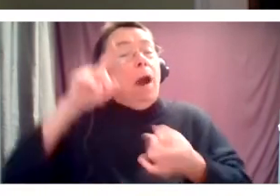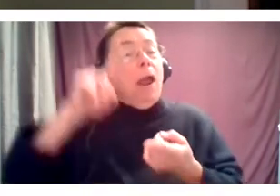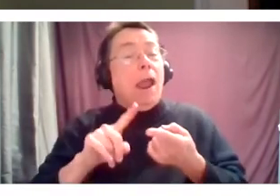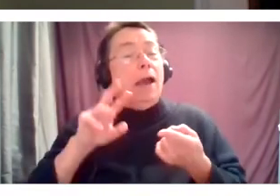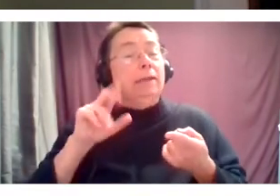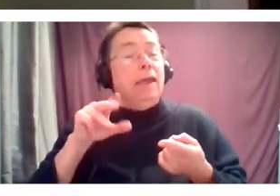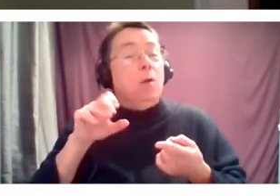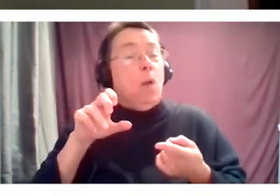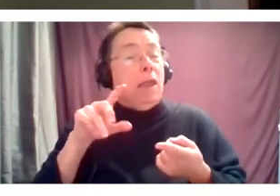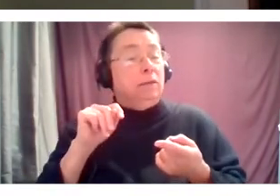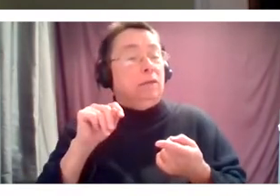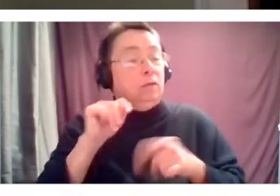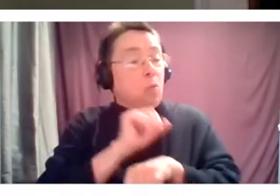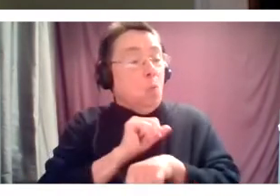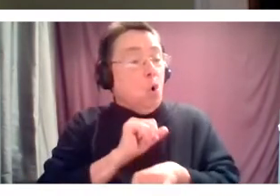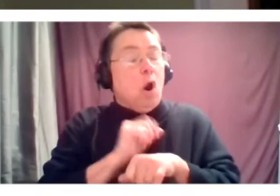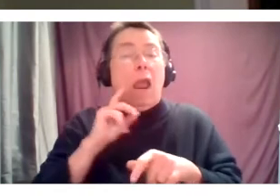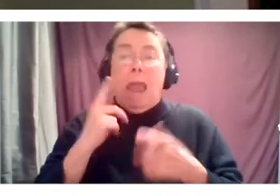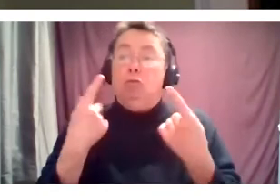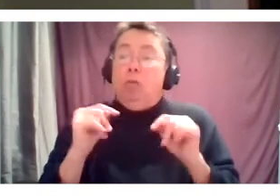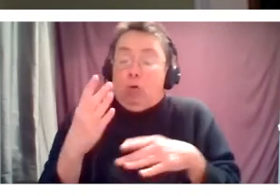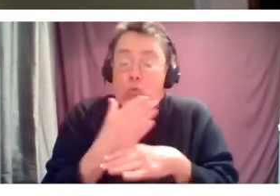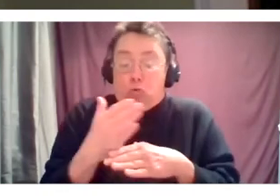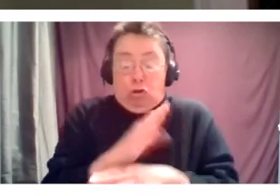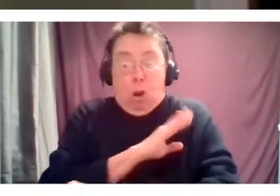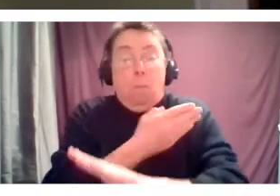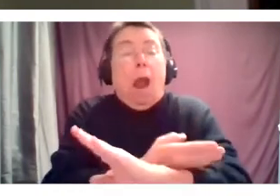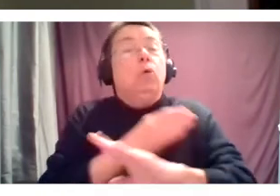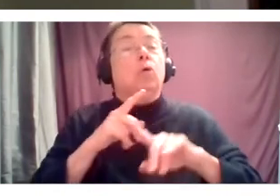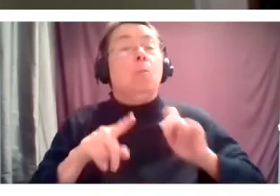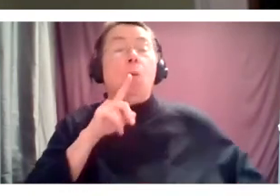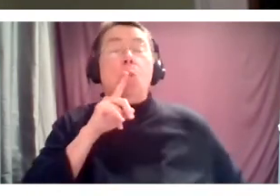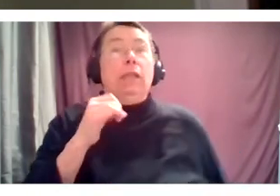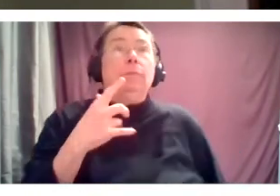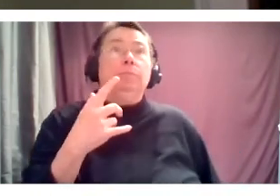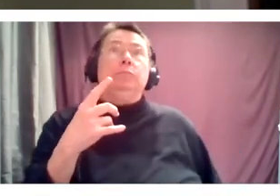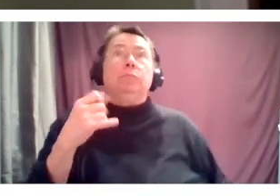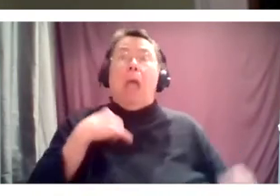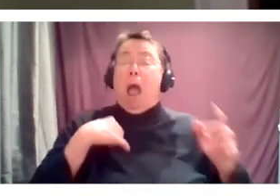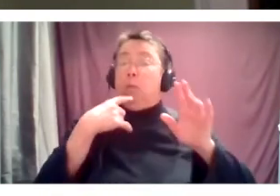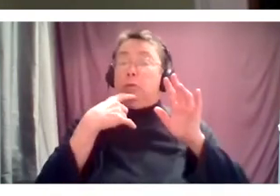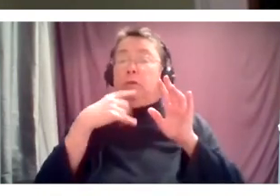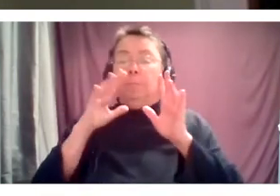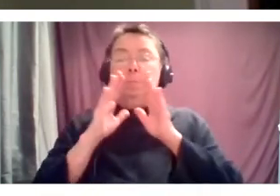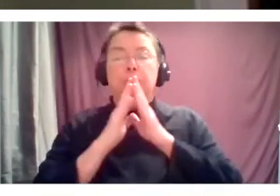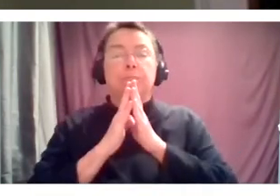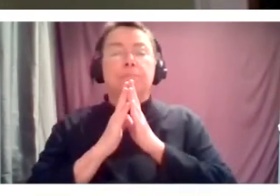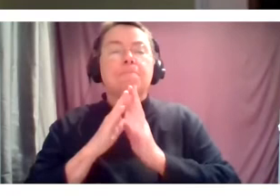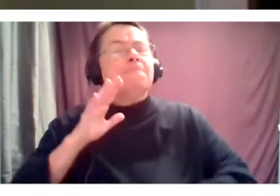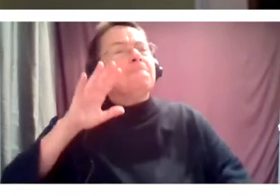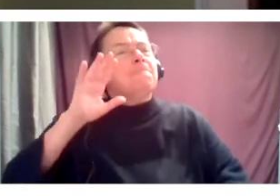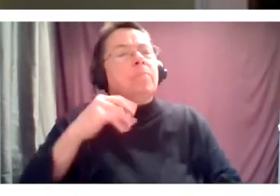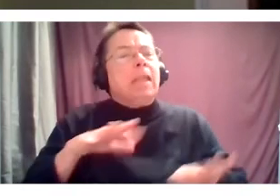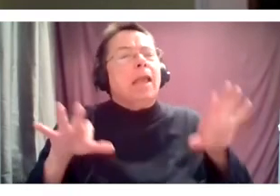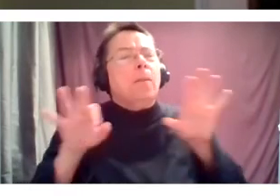attempts to share power. But a couple of things that I would say quickly on this front. One, I think it's really important for our community as a